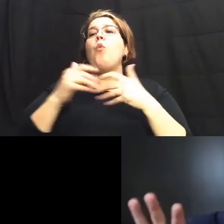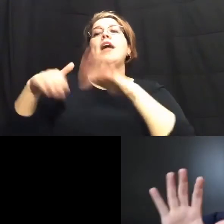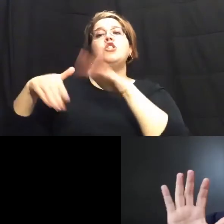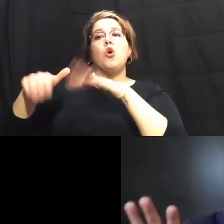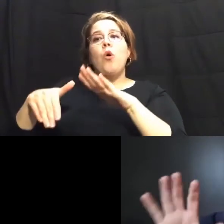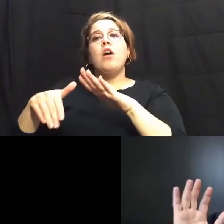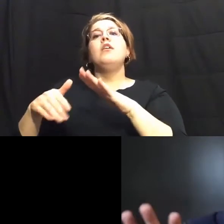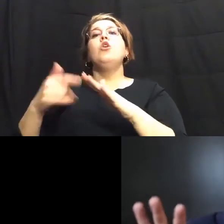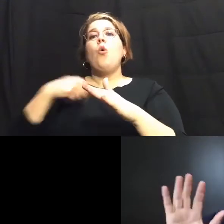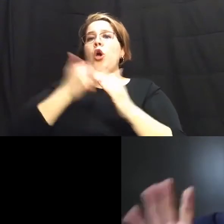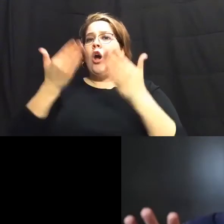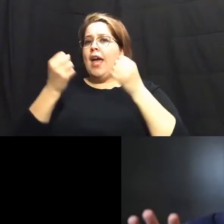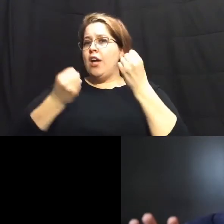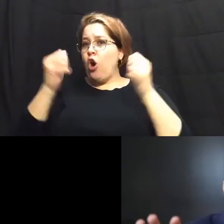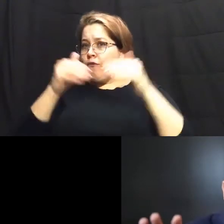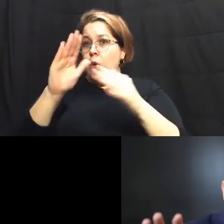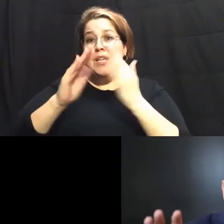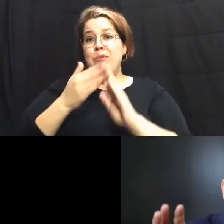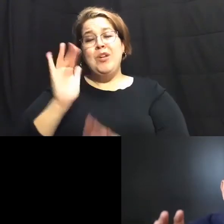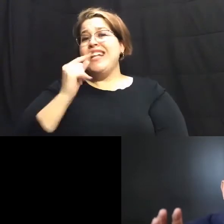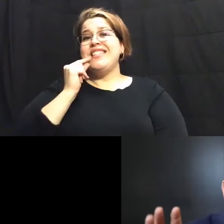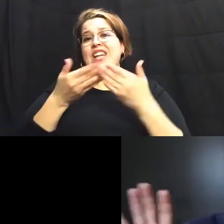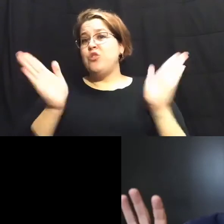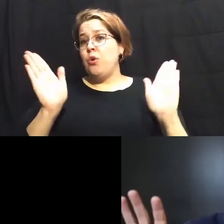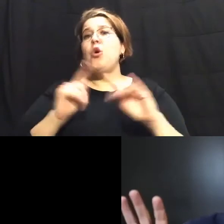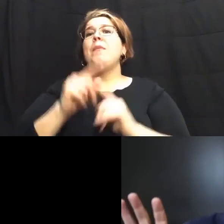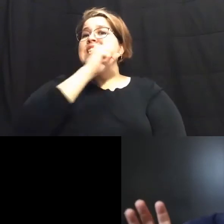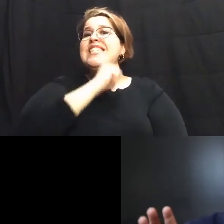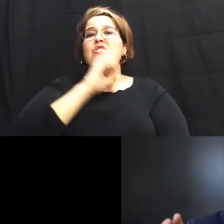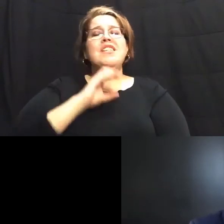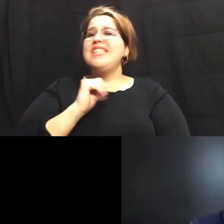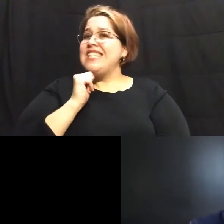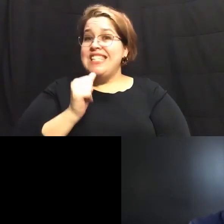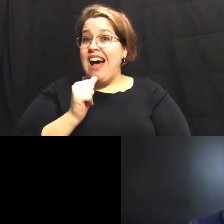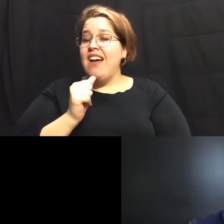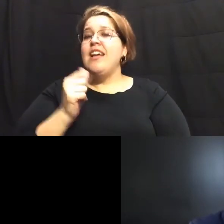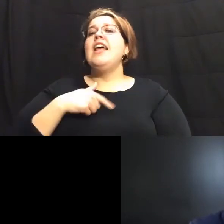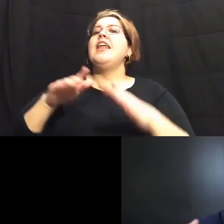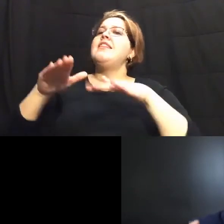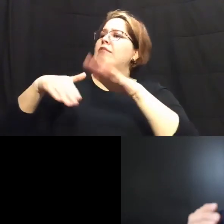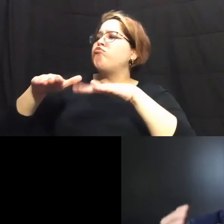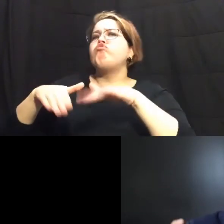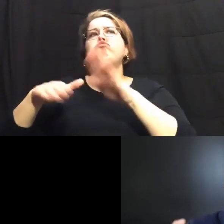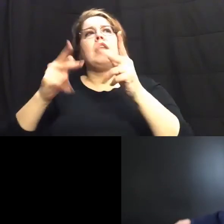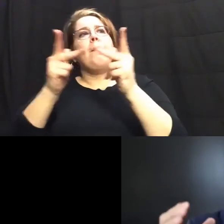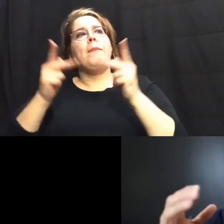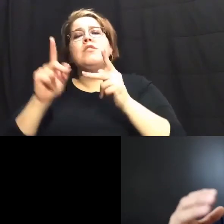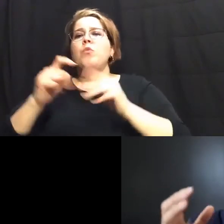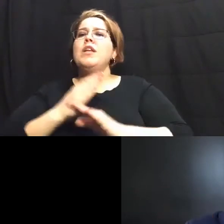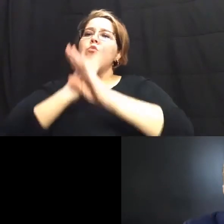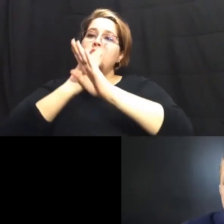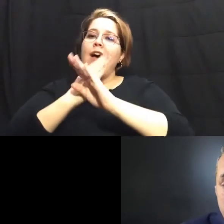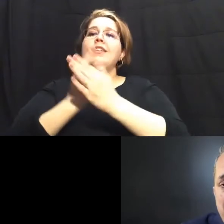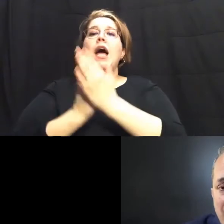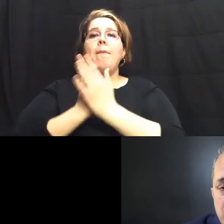car centric community we know that that's san antonio but our seniors aren't car centric they're traveling on those areas that we need to protect and make